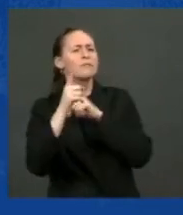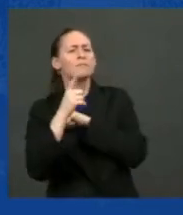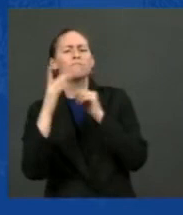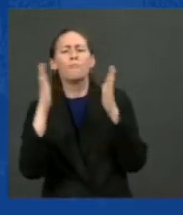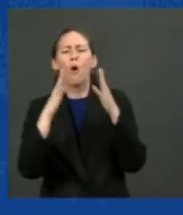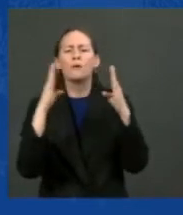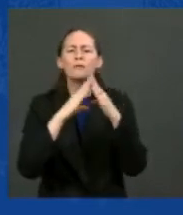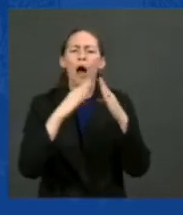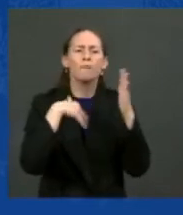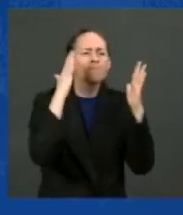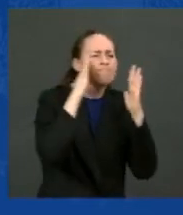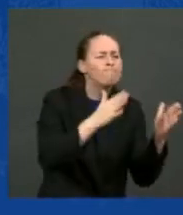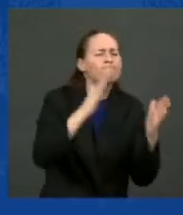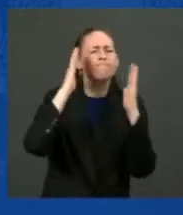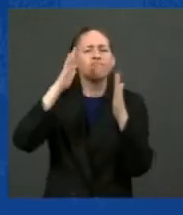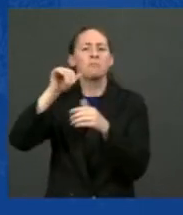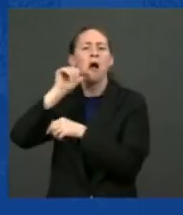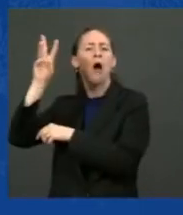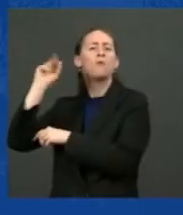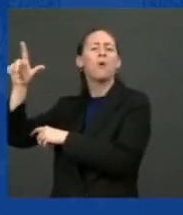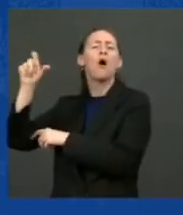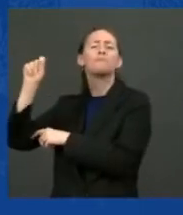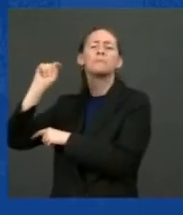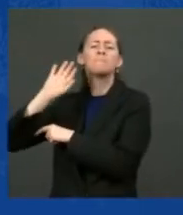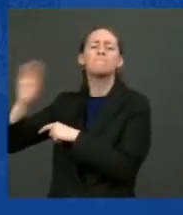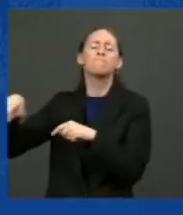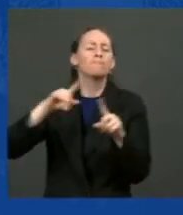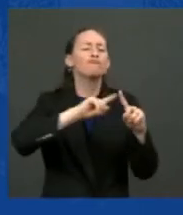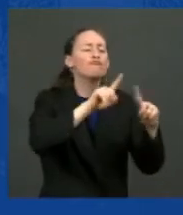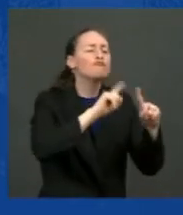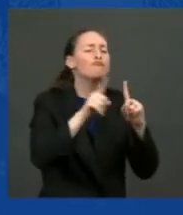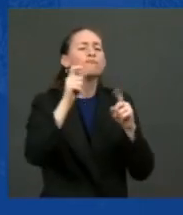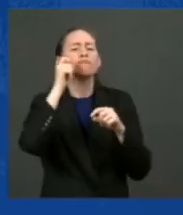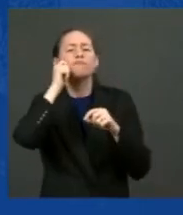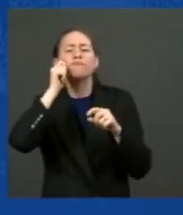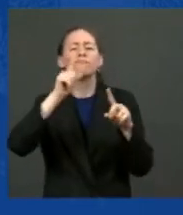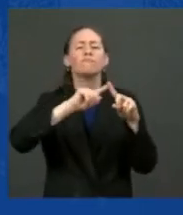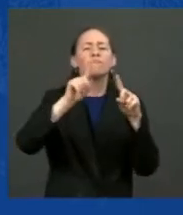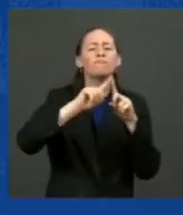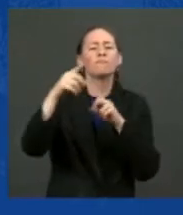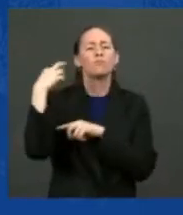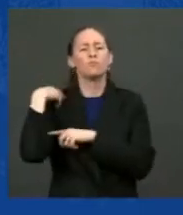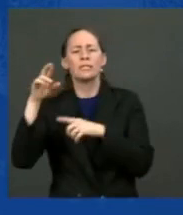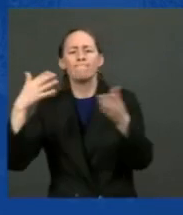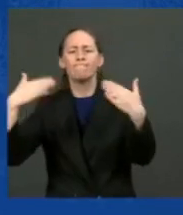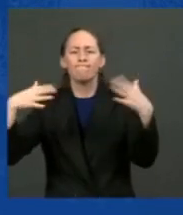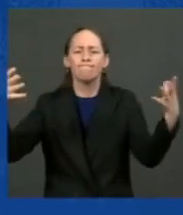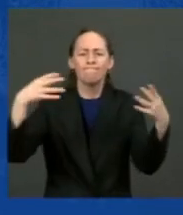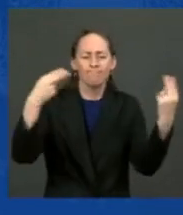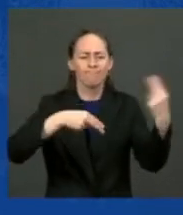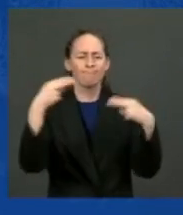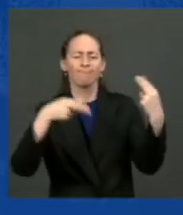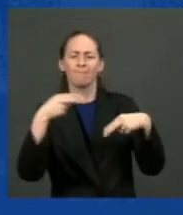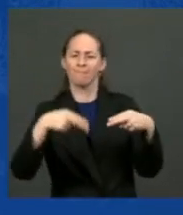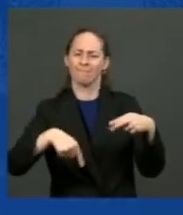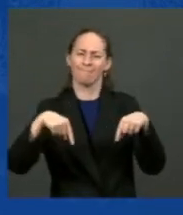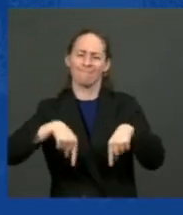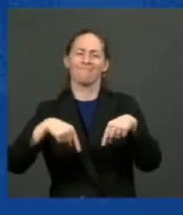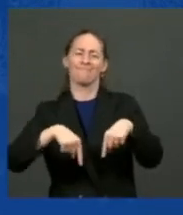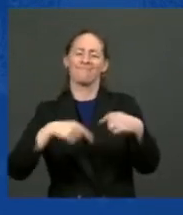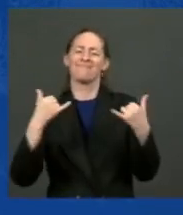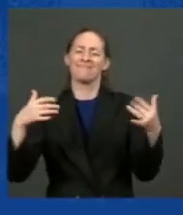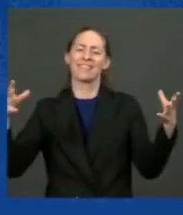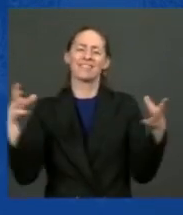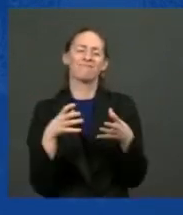that brings people from every race, background, religion, into the game. That's what, and